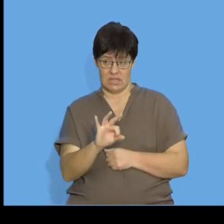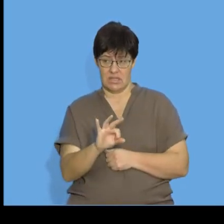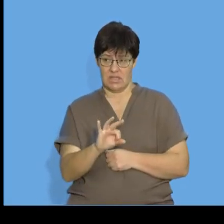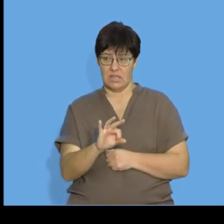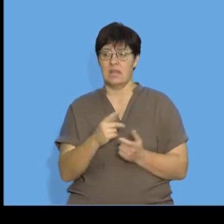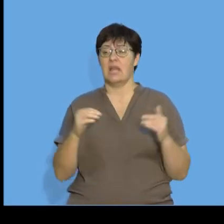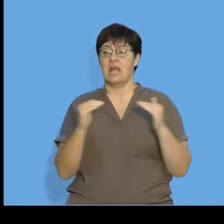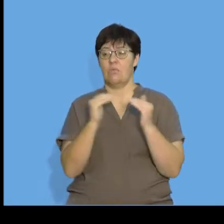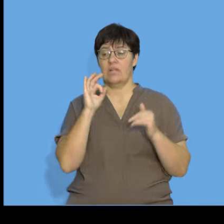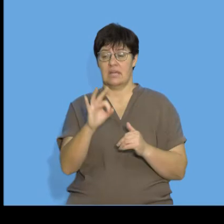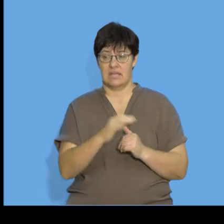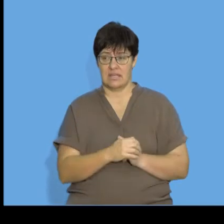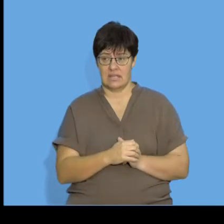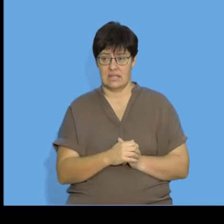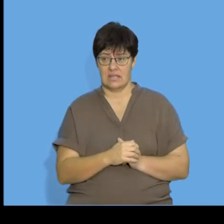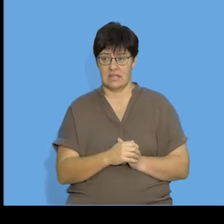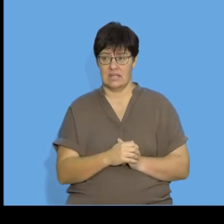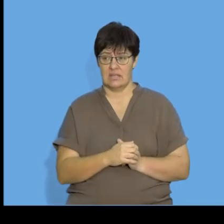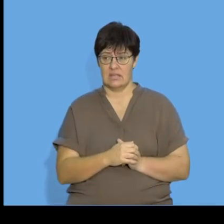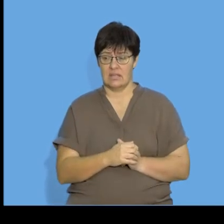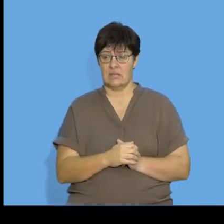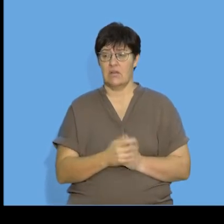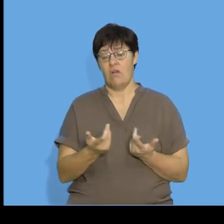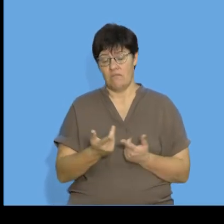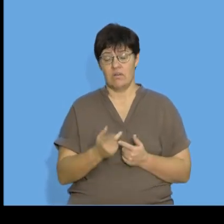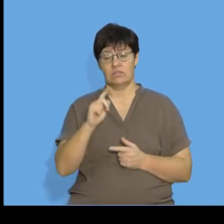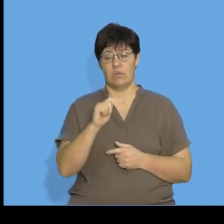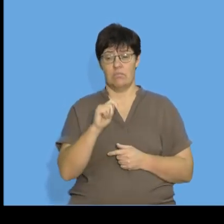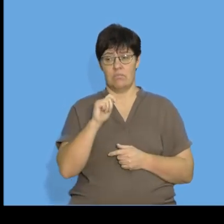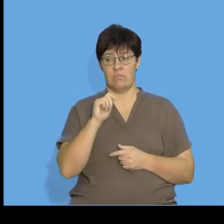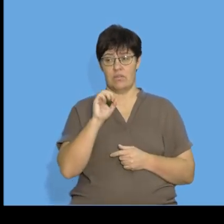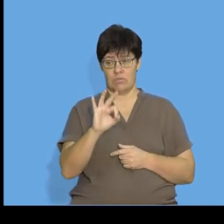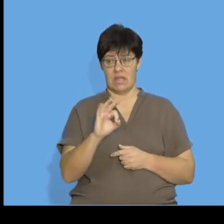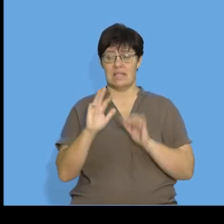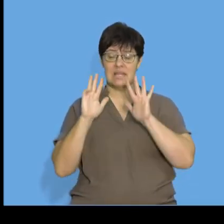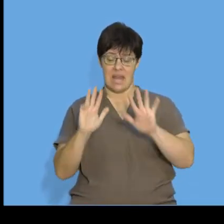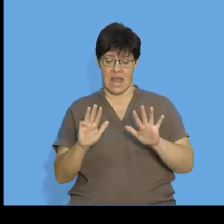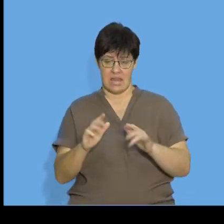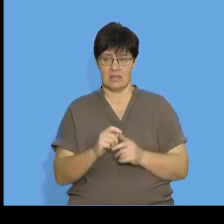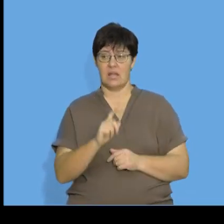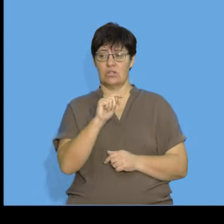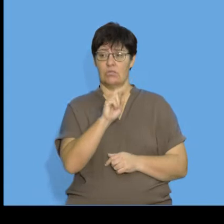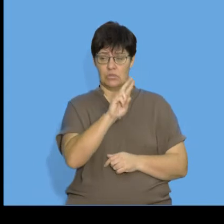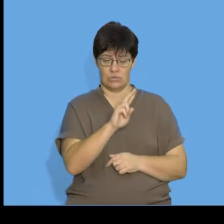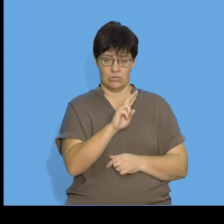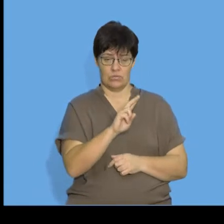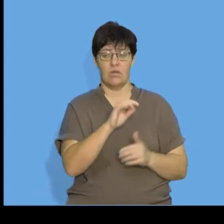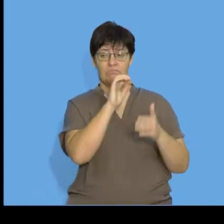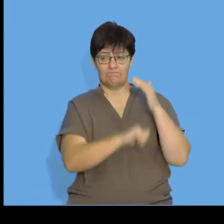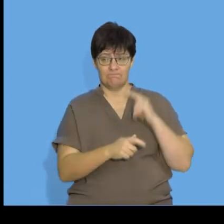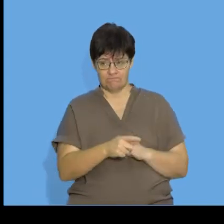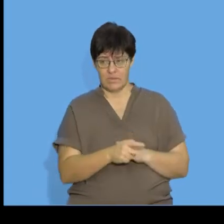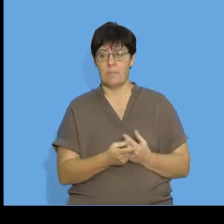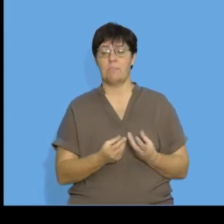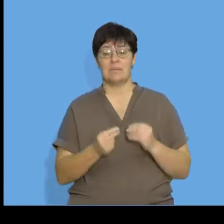equal 3. If I take 3, term 3, which is 9, and I subtract term 2, which is